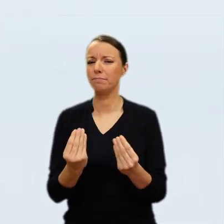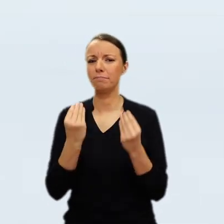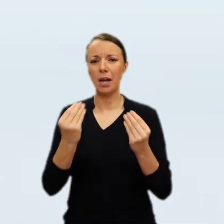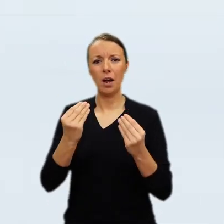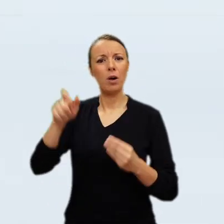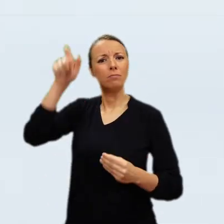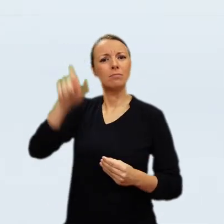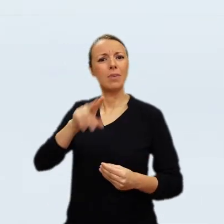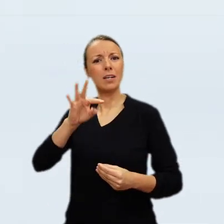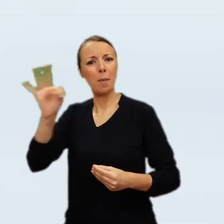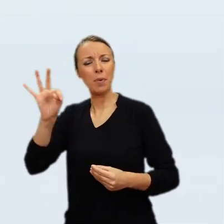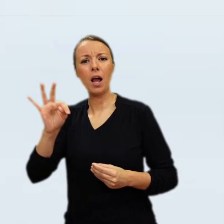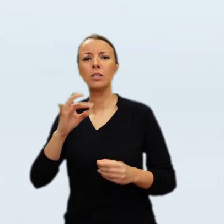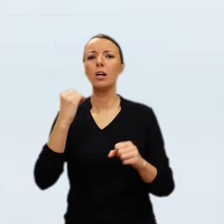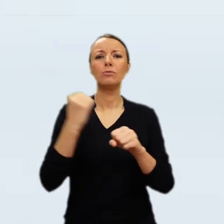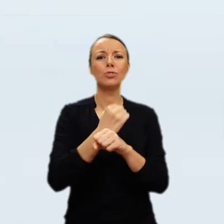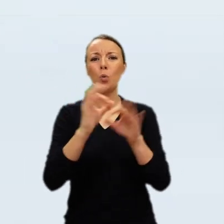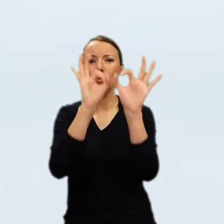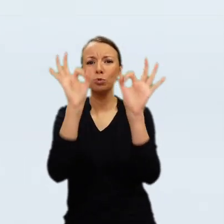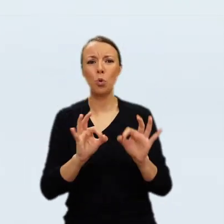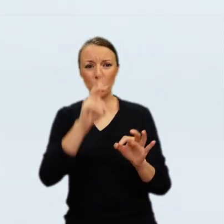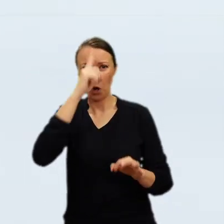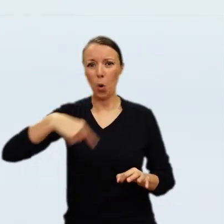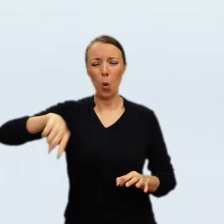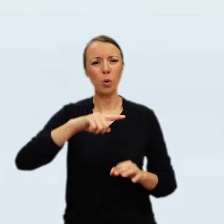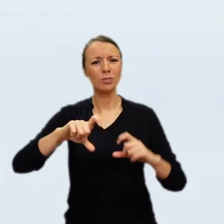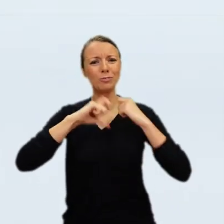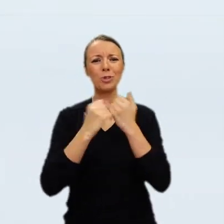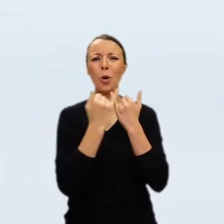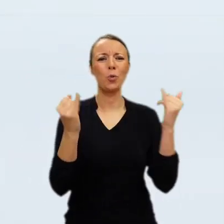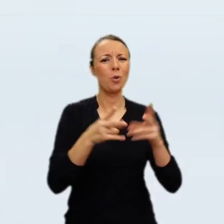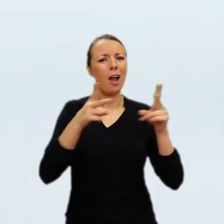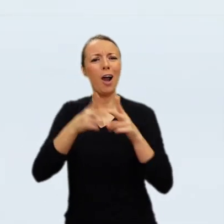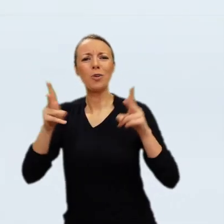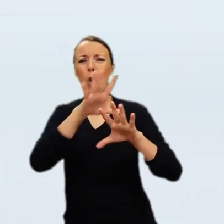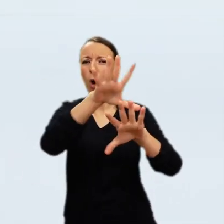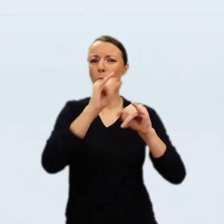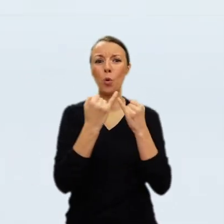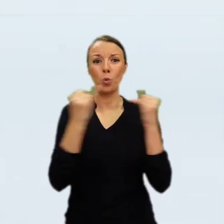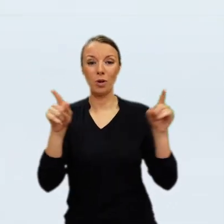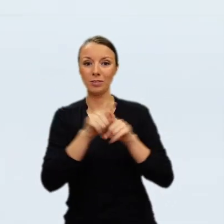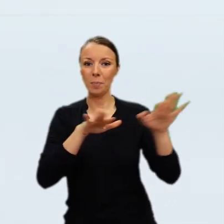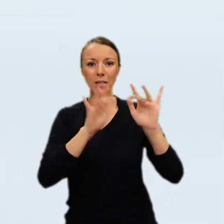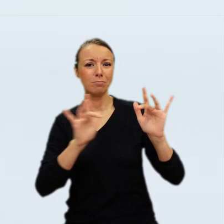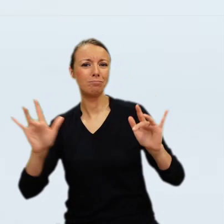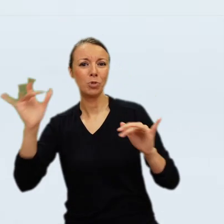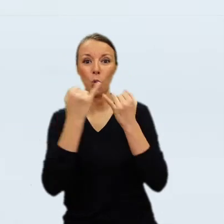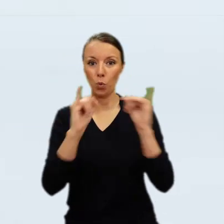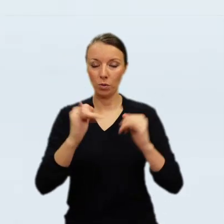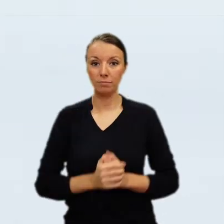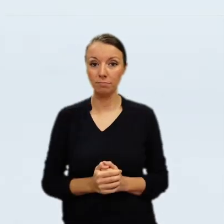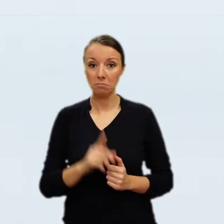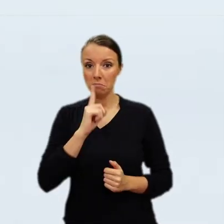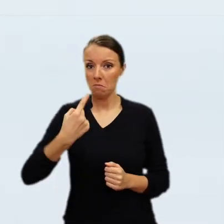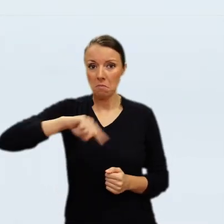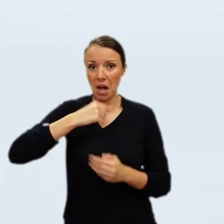art that speaks to people in different ways across the centuries, across time, and across space. We absolutely do not know what